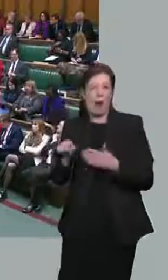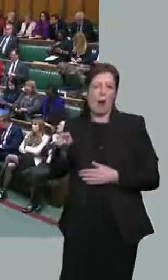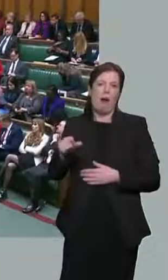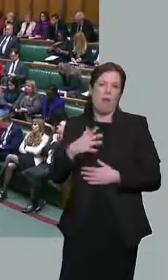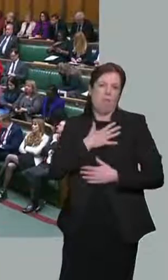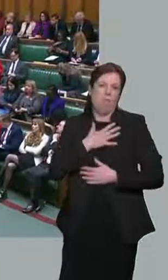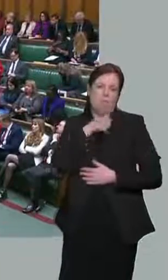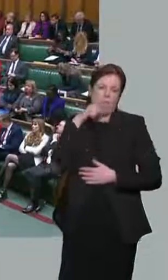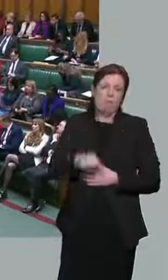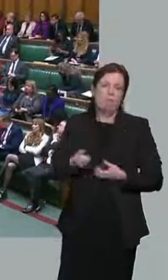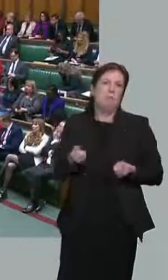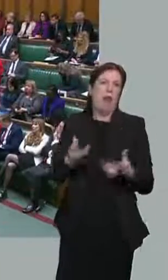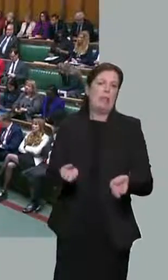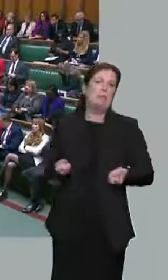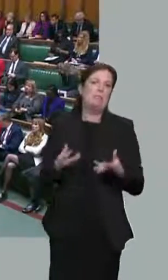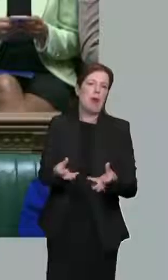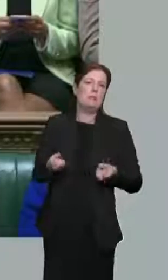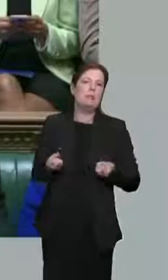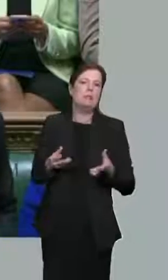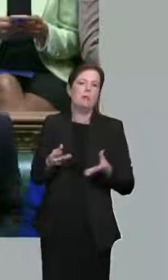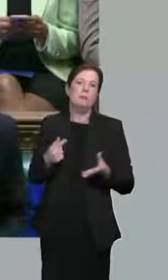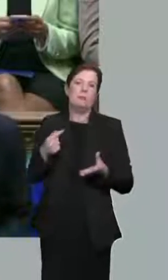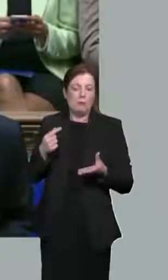taxpayers' money, just not take care of it.